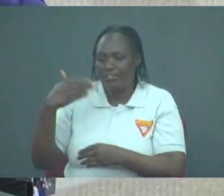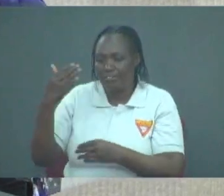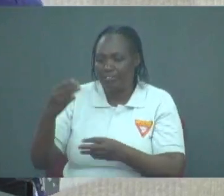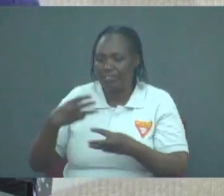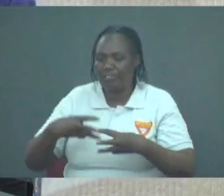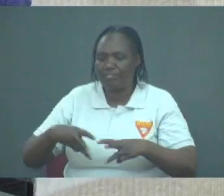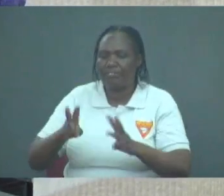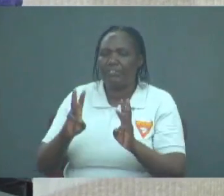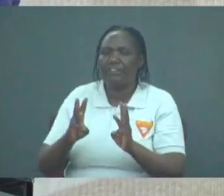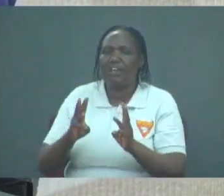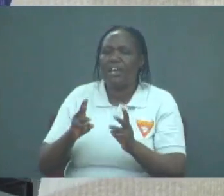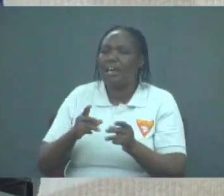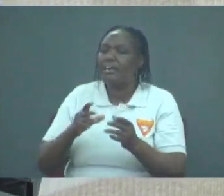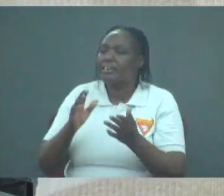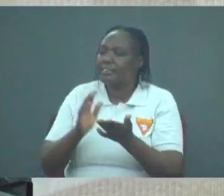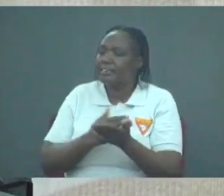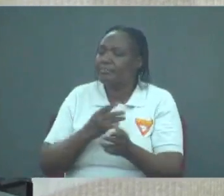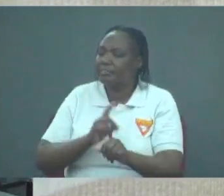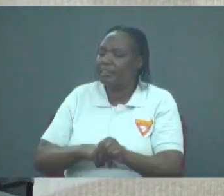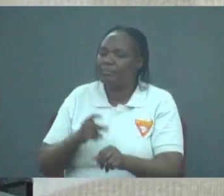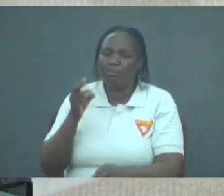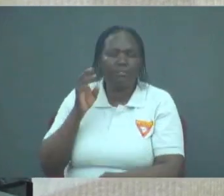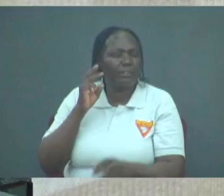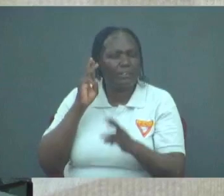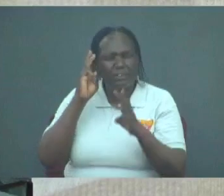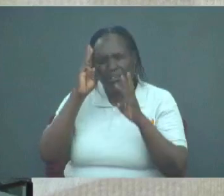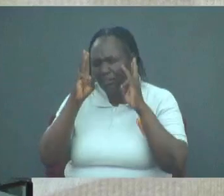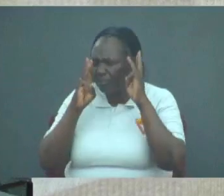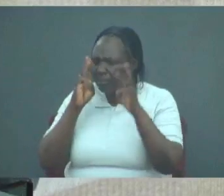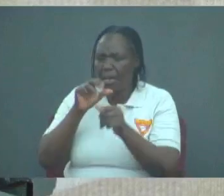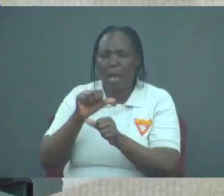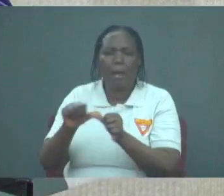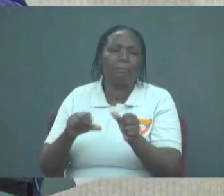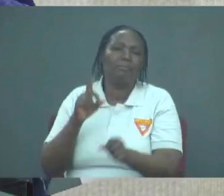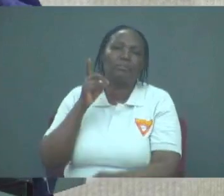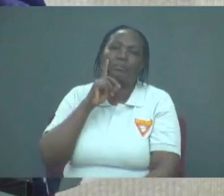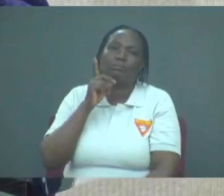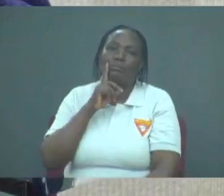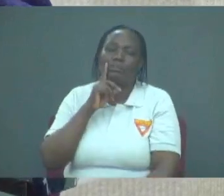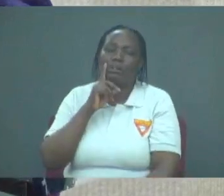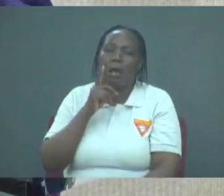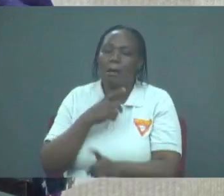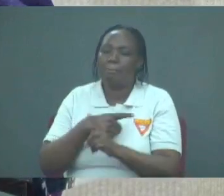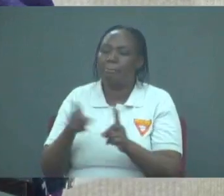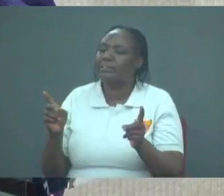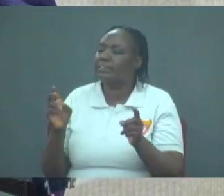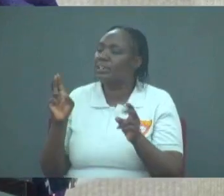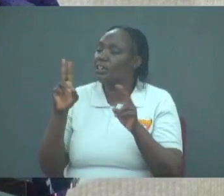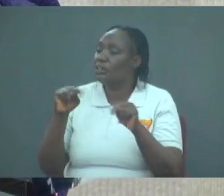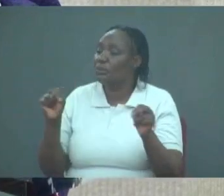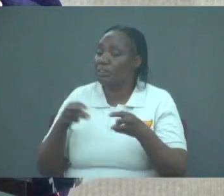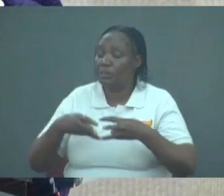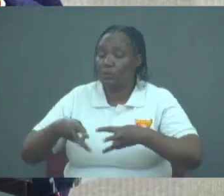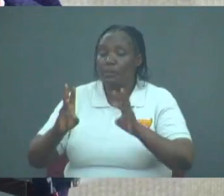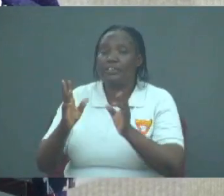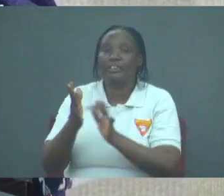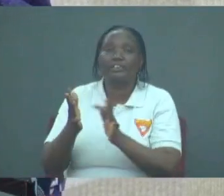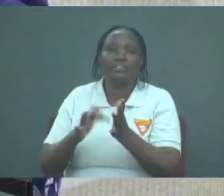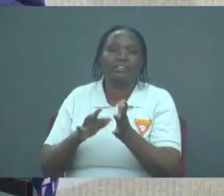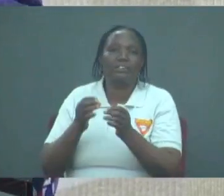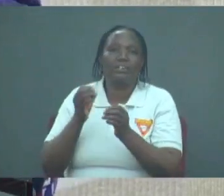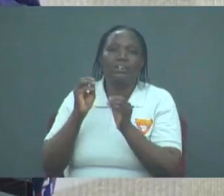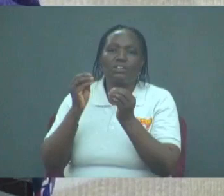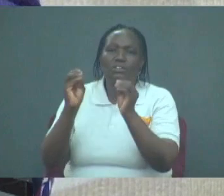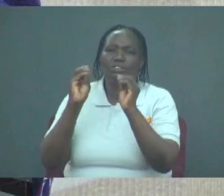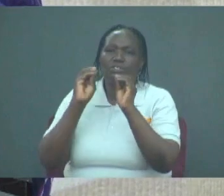about tomorrow, the day after, and the day after. But that is not how Jesus taught us to pray. He said, give us